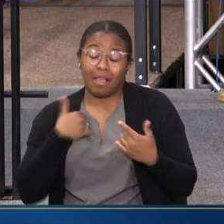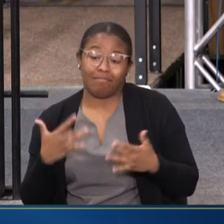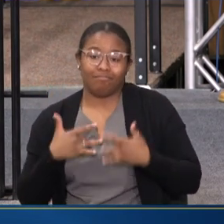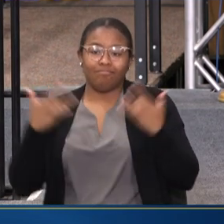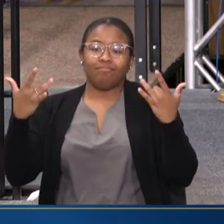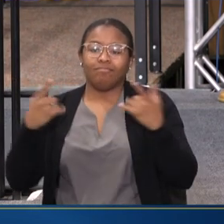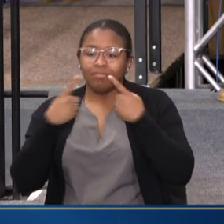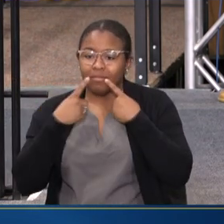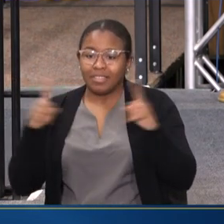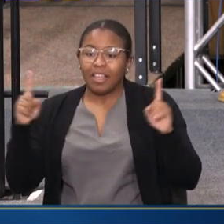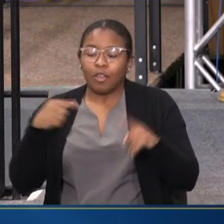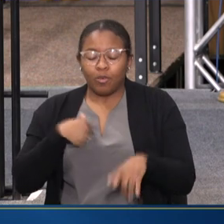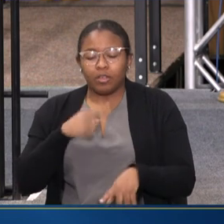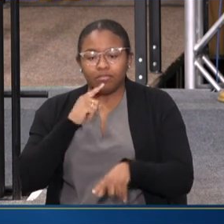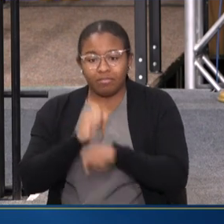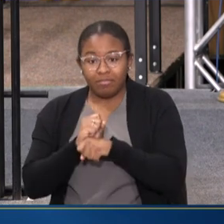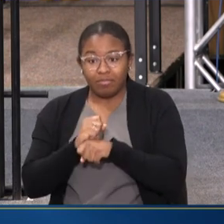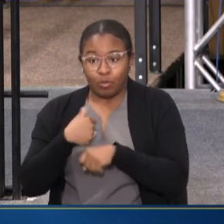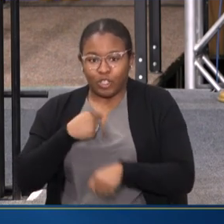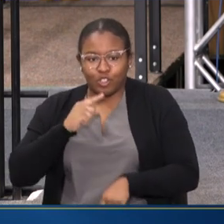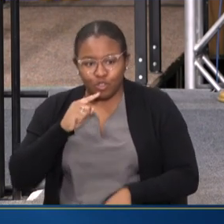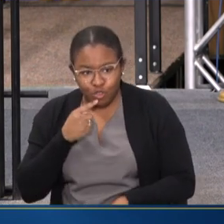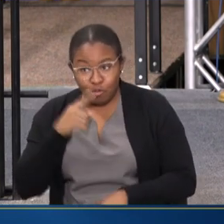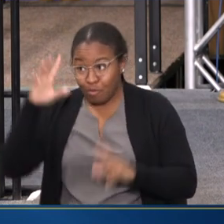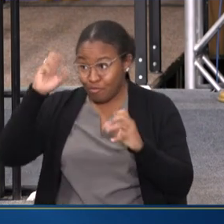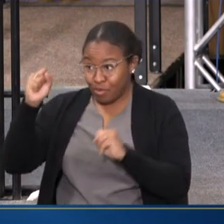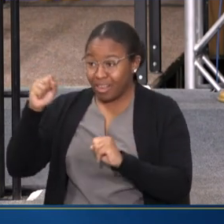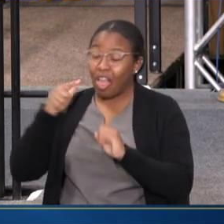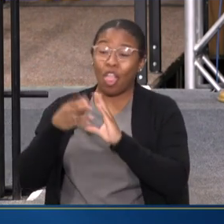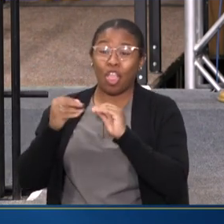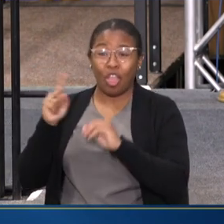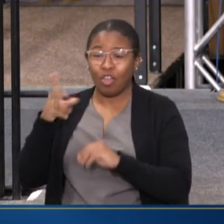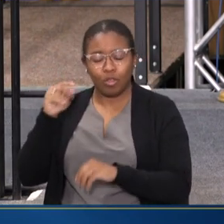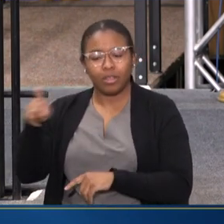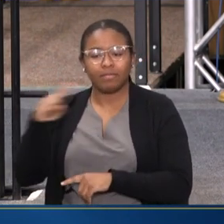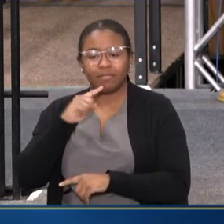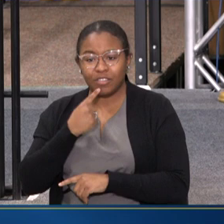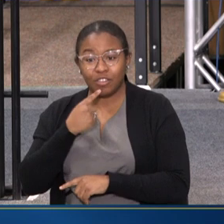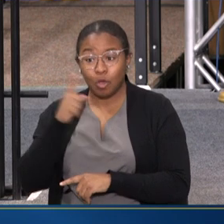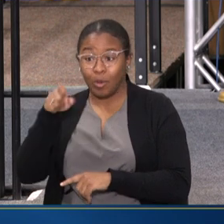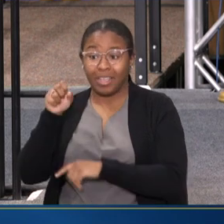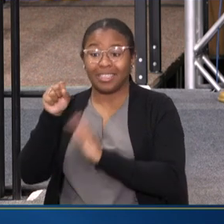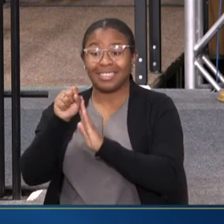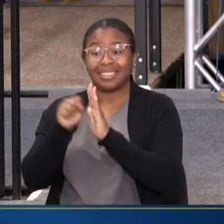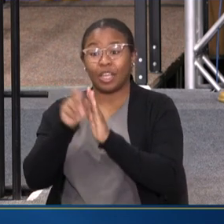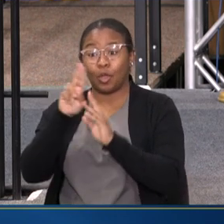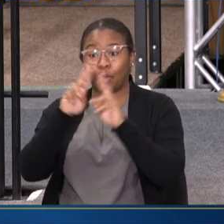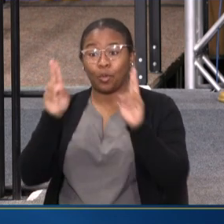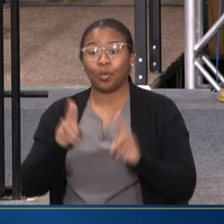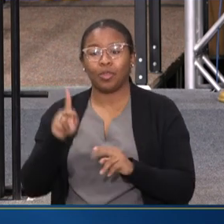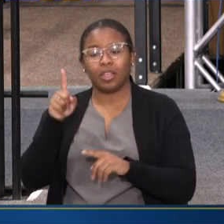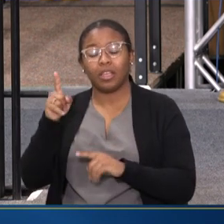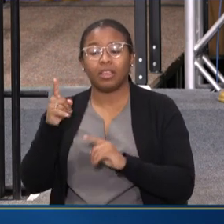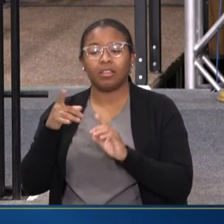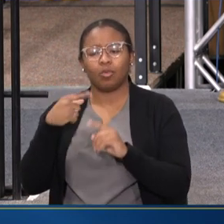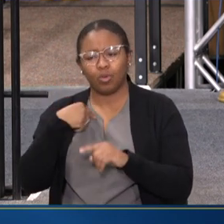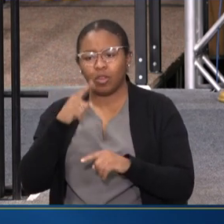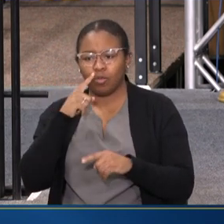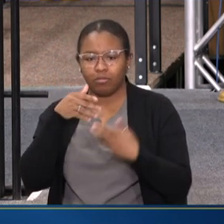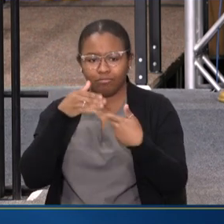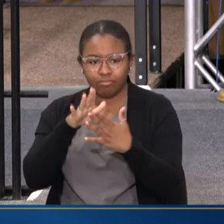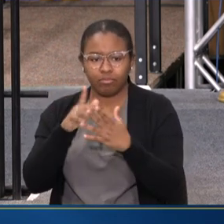THAT WE WERE SERIOUS. THE PRESIDENT WAS SERIOUS WHEN HE SAID AT THE STATE OF THE UNION THAT WE'RE GOING TO TACKLE THIS AGGRESSIVELY,